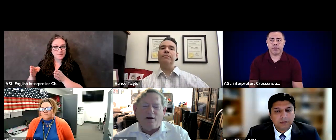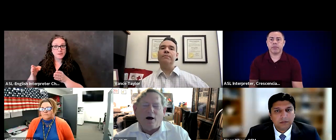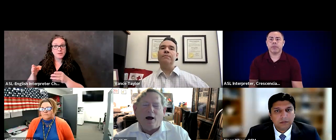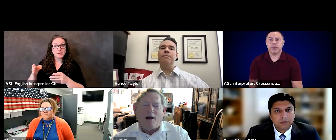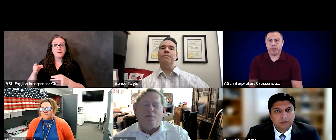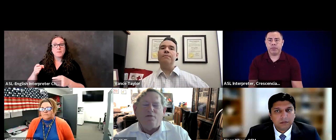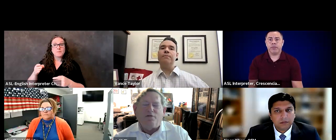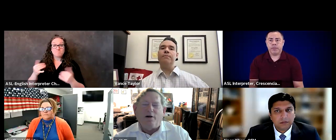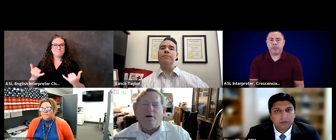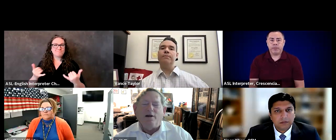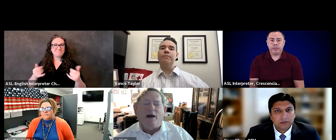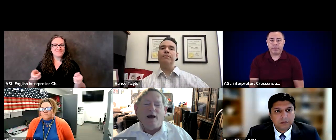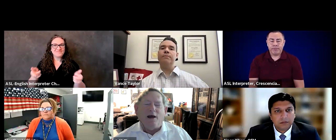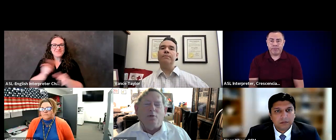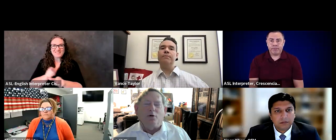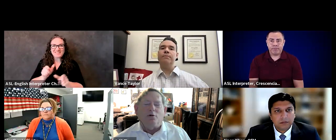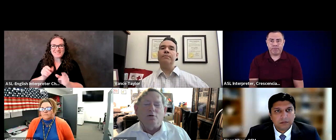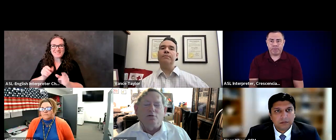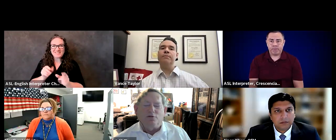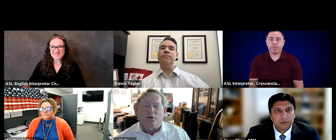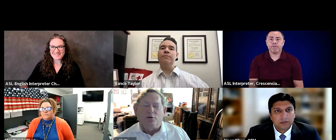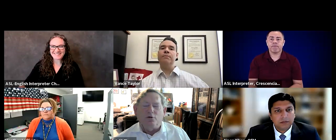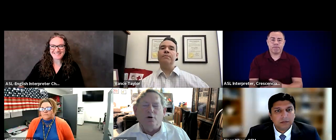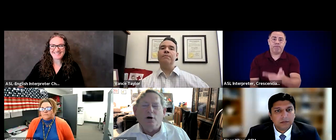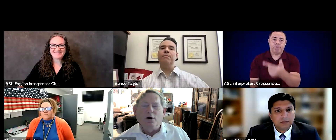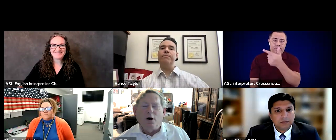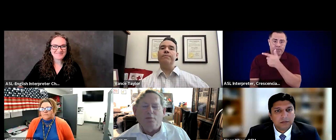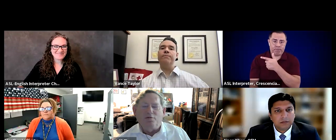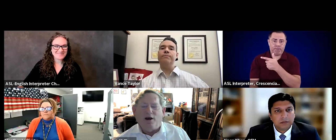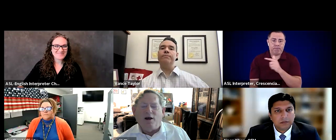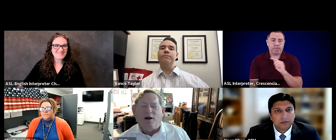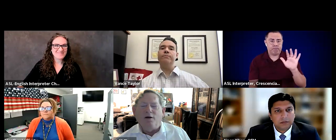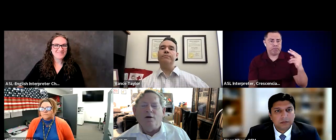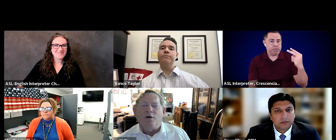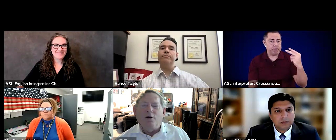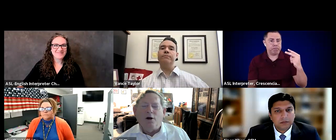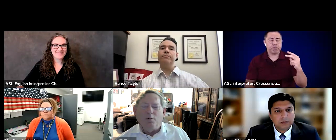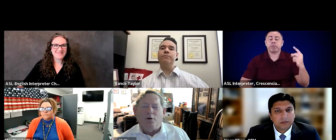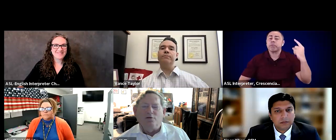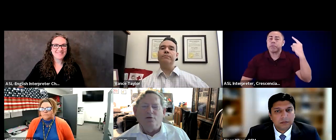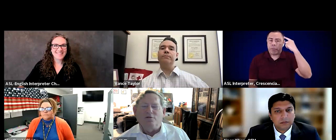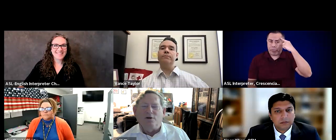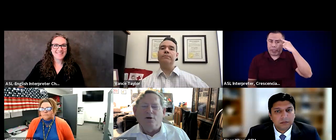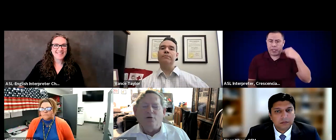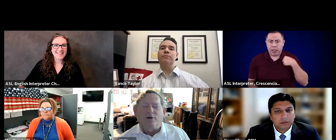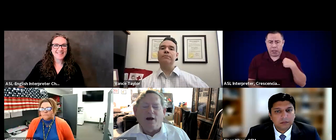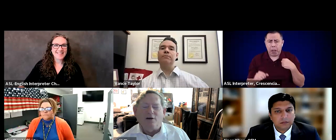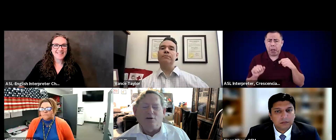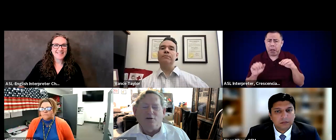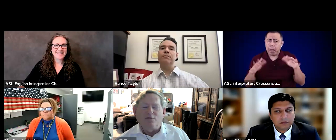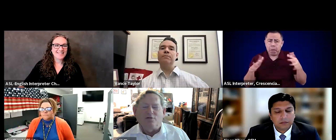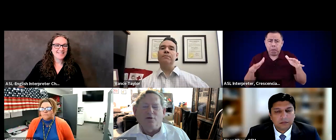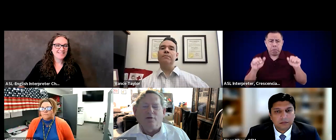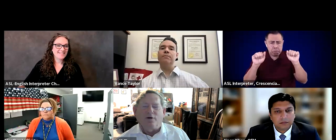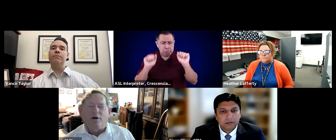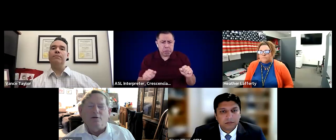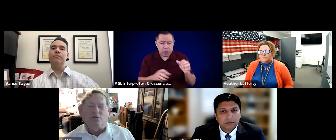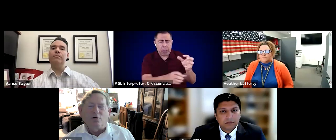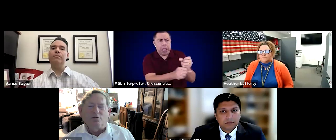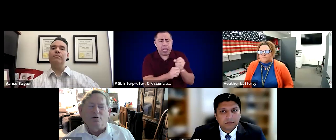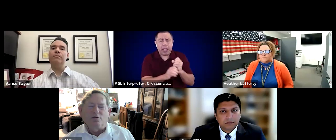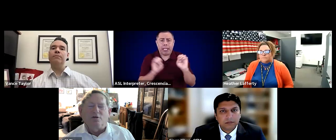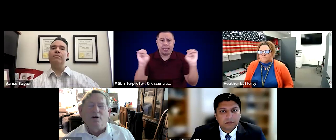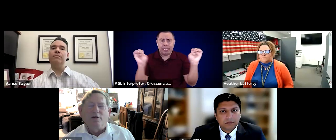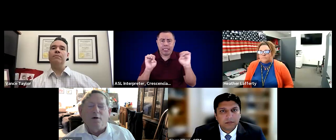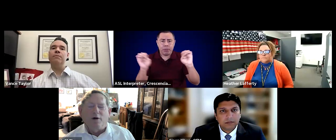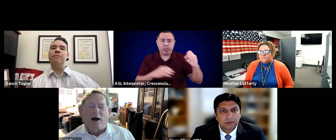think I am fairly able to obtain emergency notifications through the various